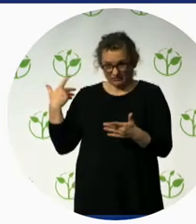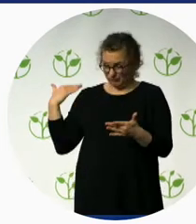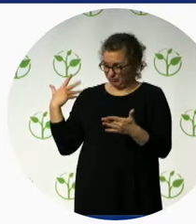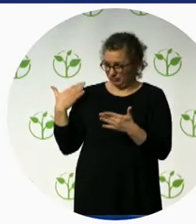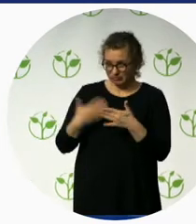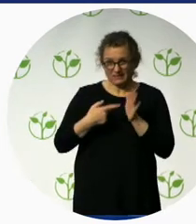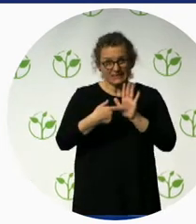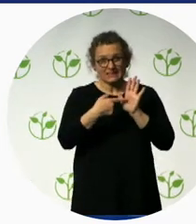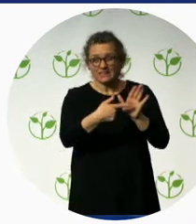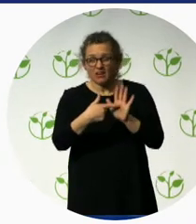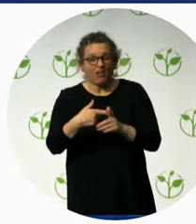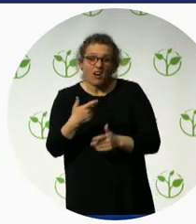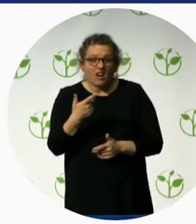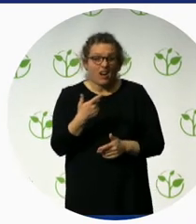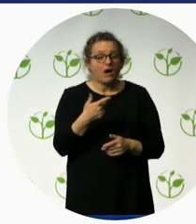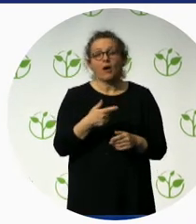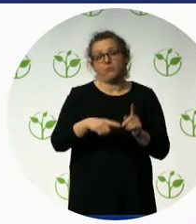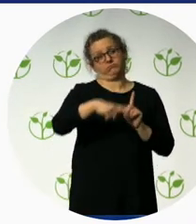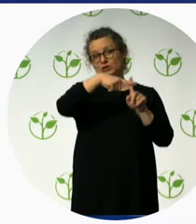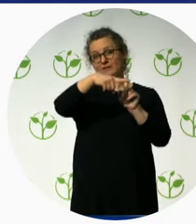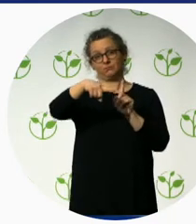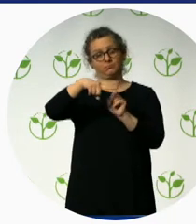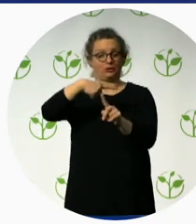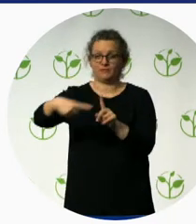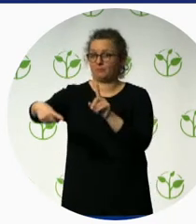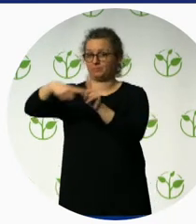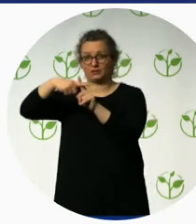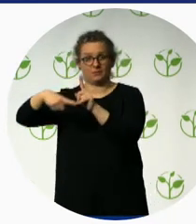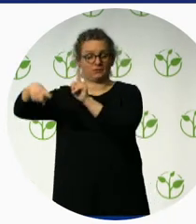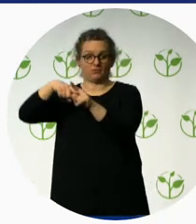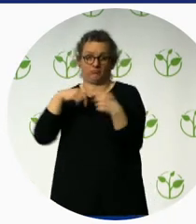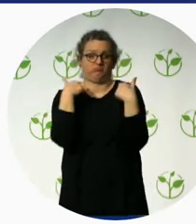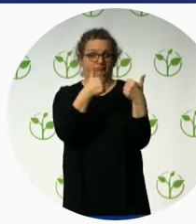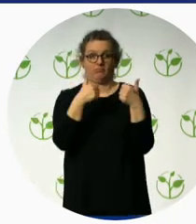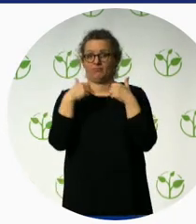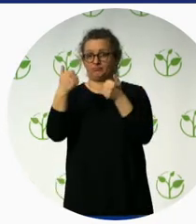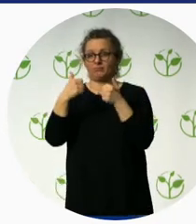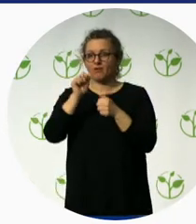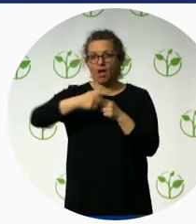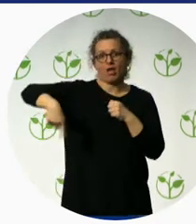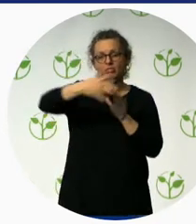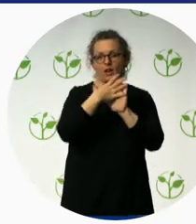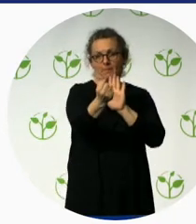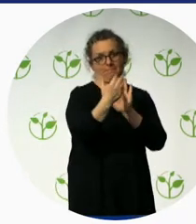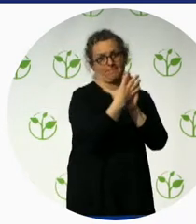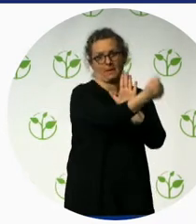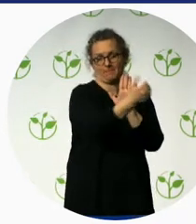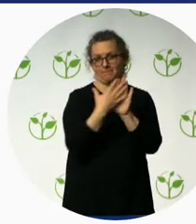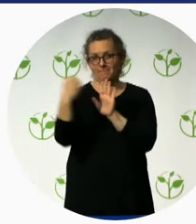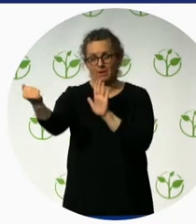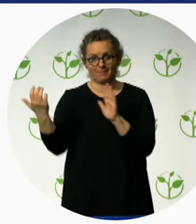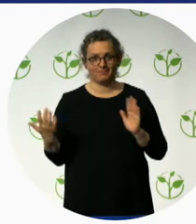And I would like to say, for example, the chair of the union for touristic syndicates.